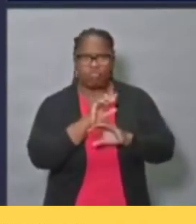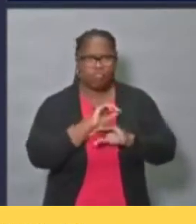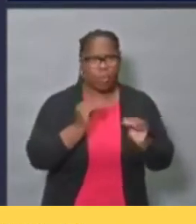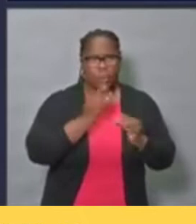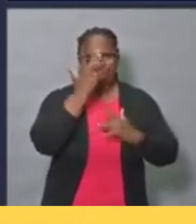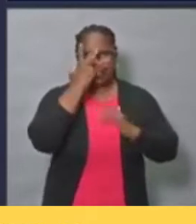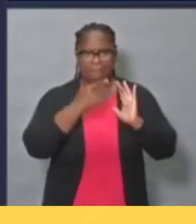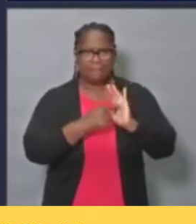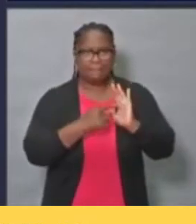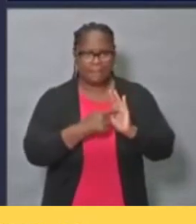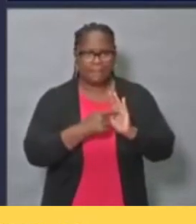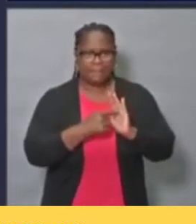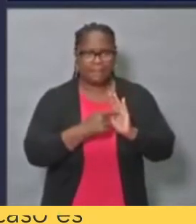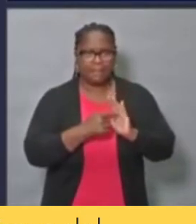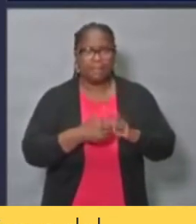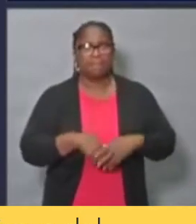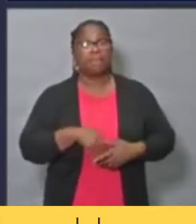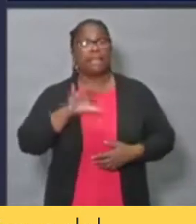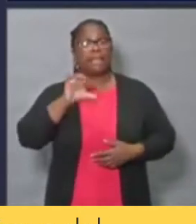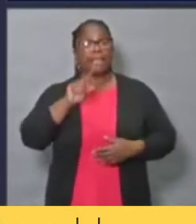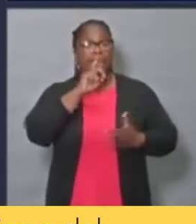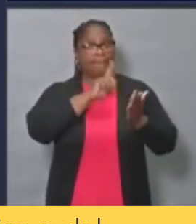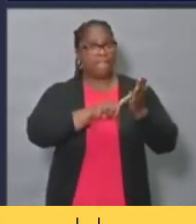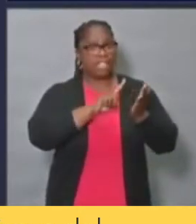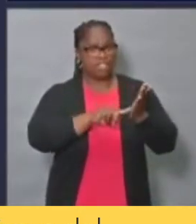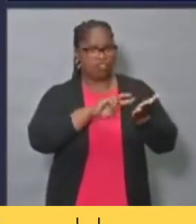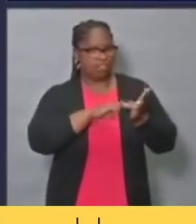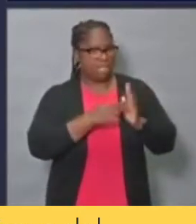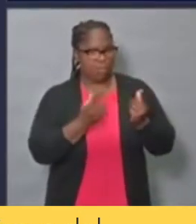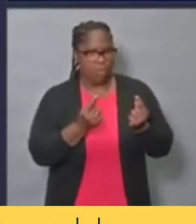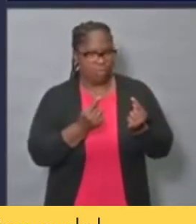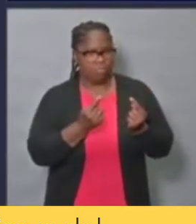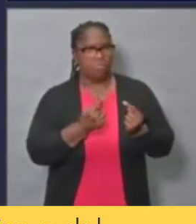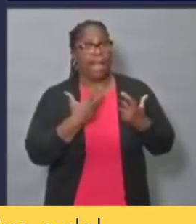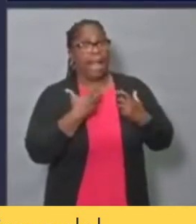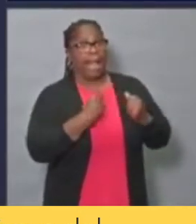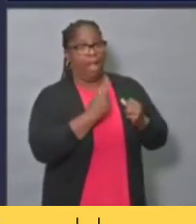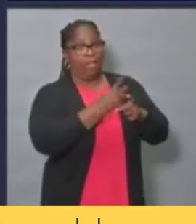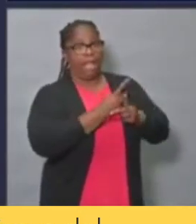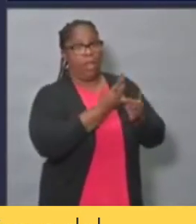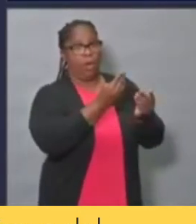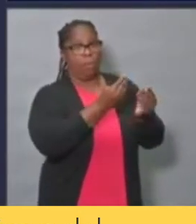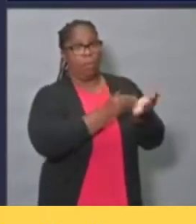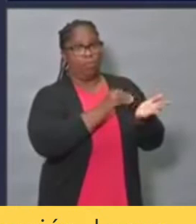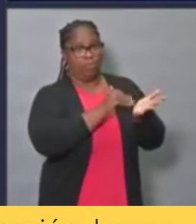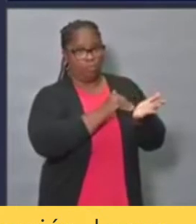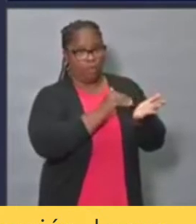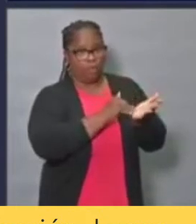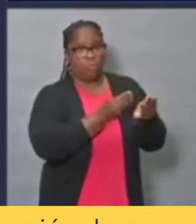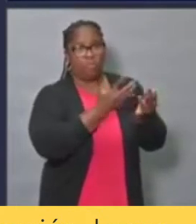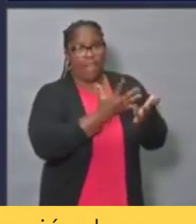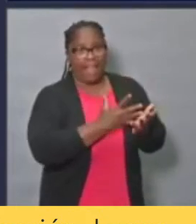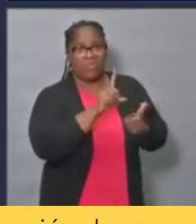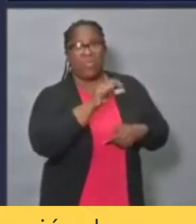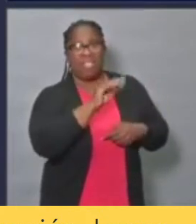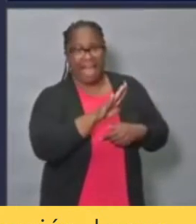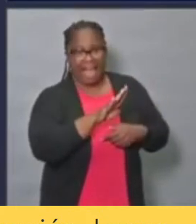Case investigation involves receiving a case report from a health care provider or a confirmed lab